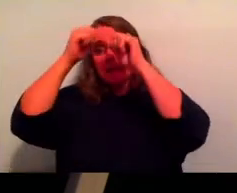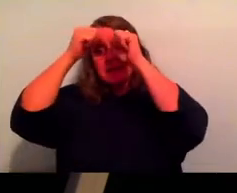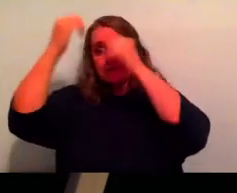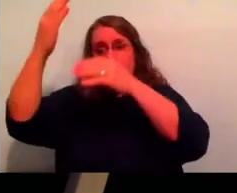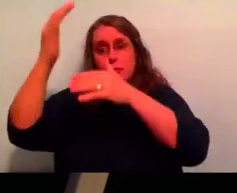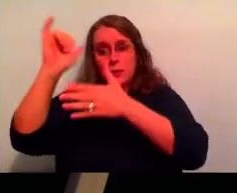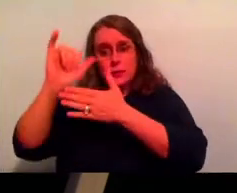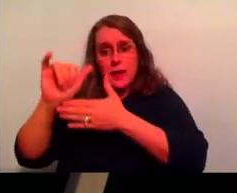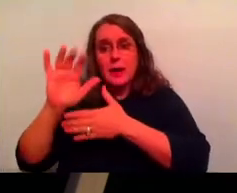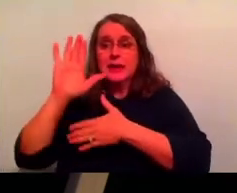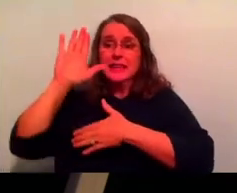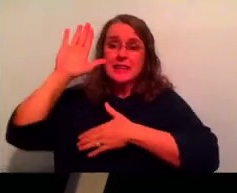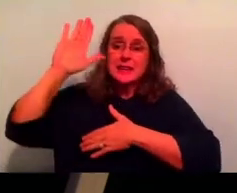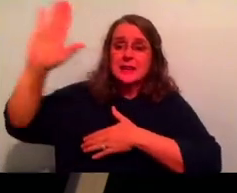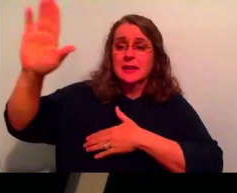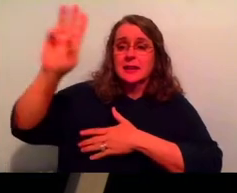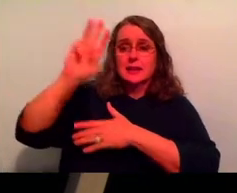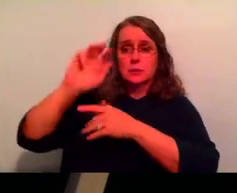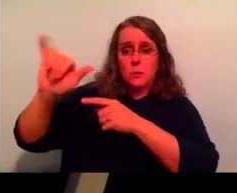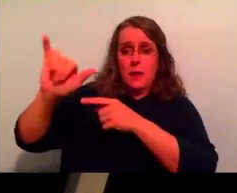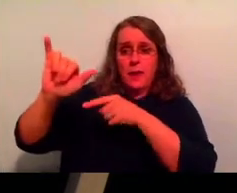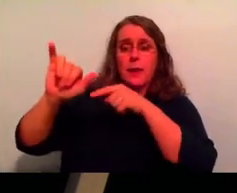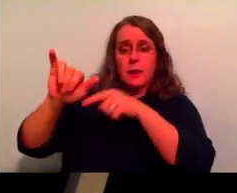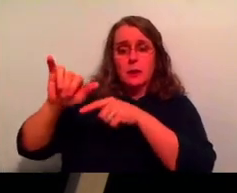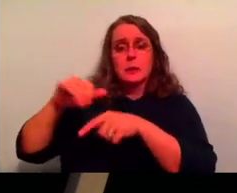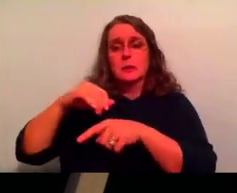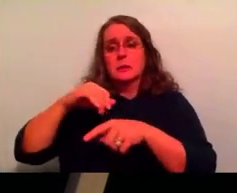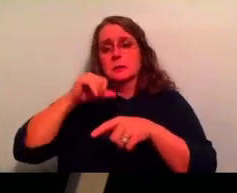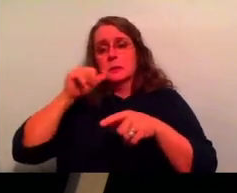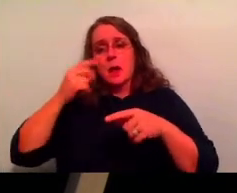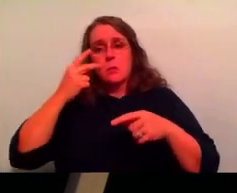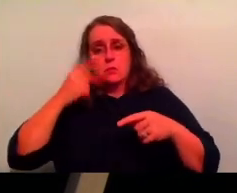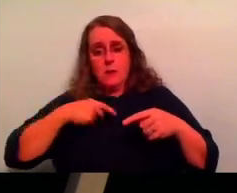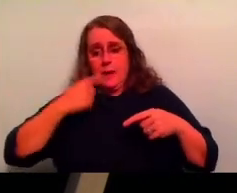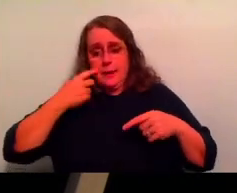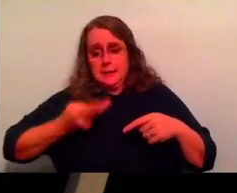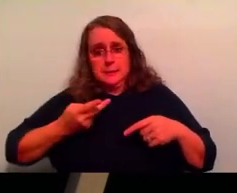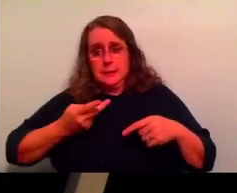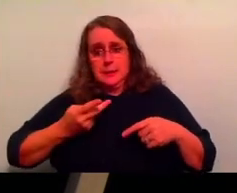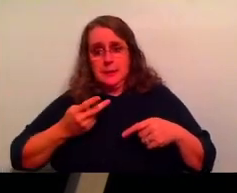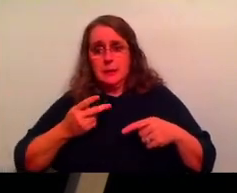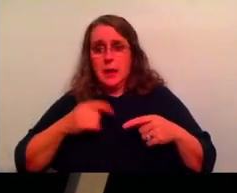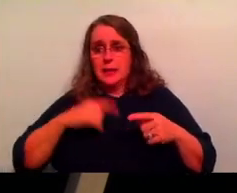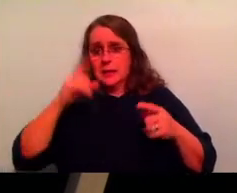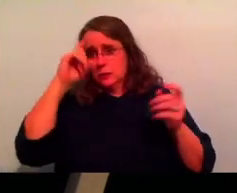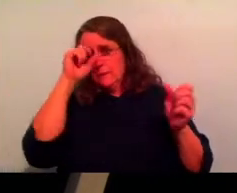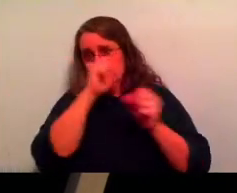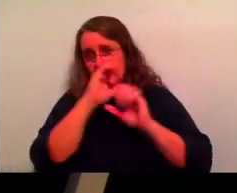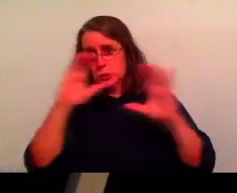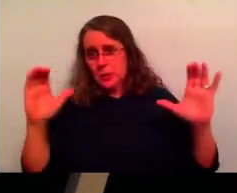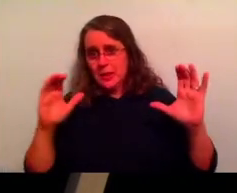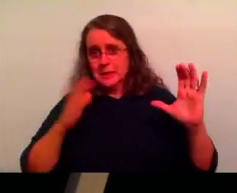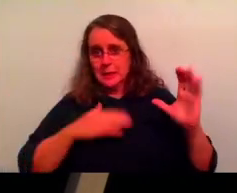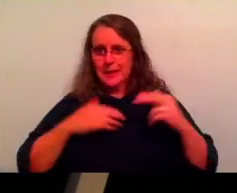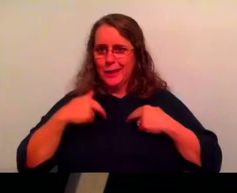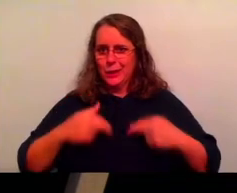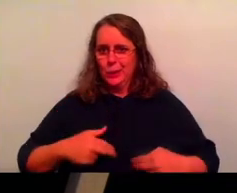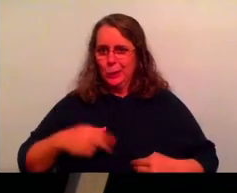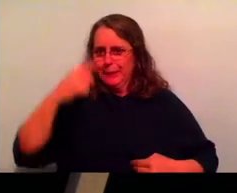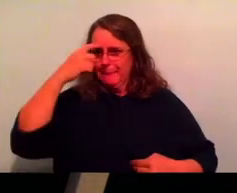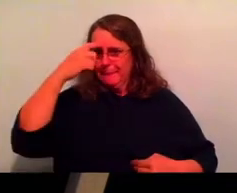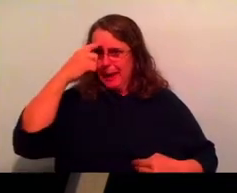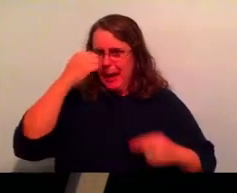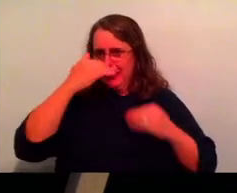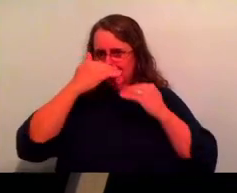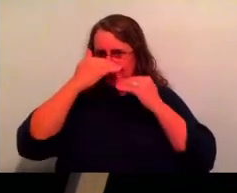his way, even though what, what I can see again, that's, this is just the visualizing through human minds. We're limited to what we can